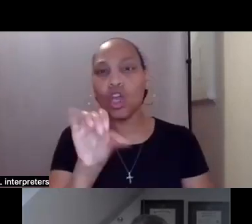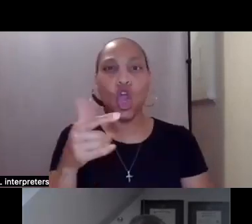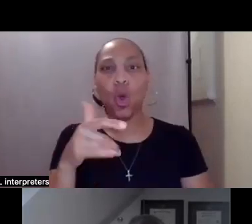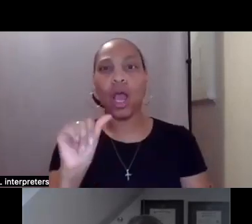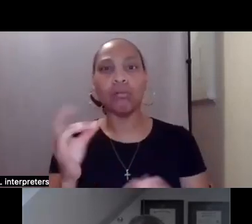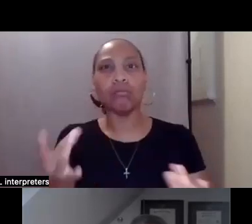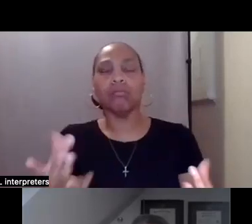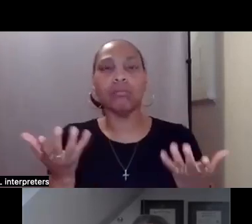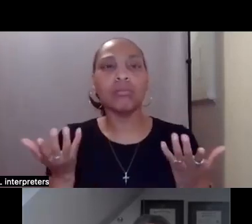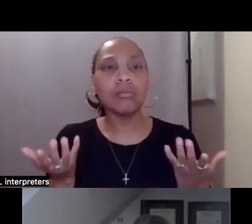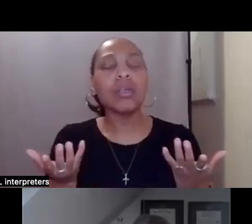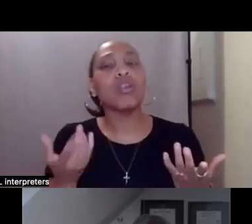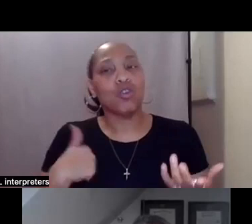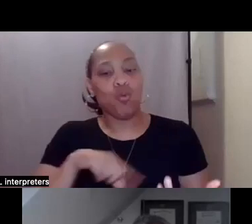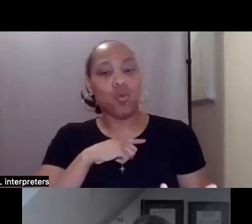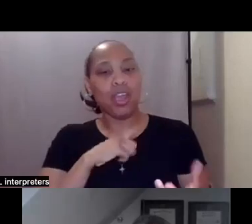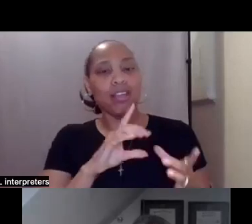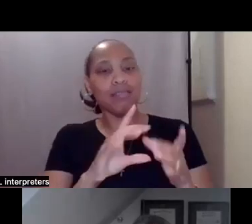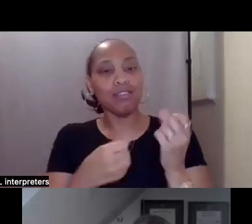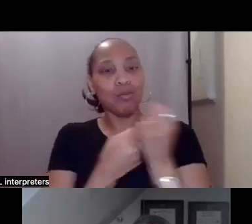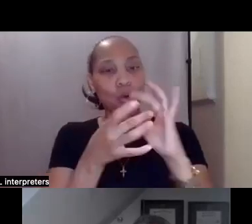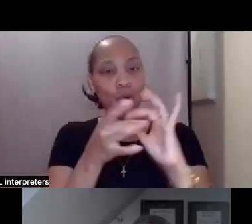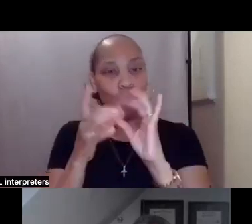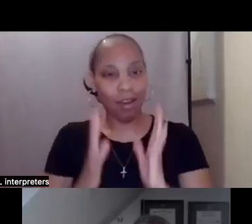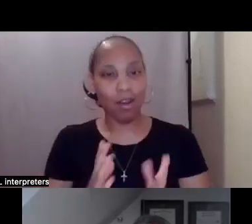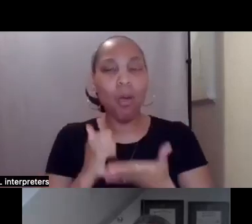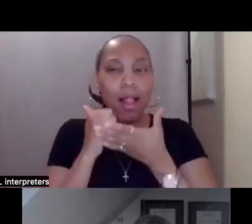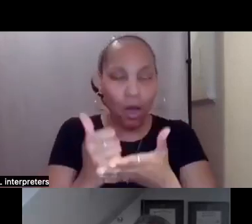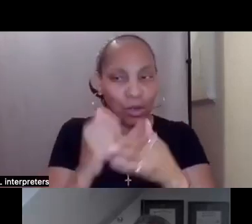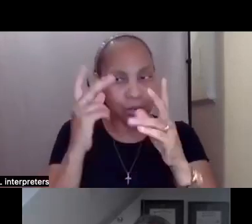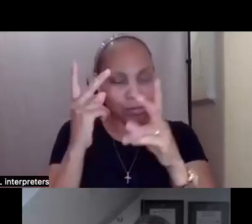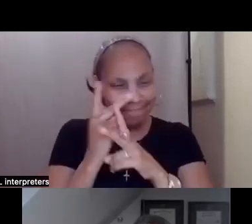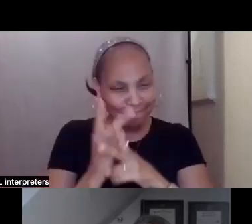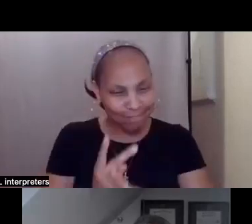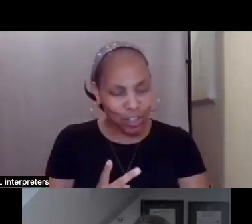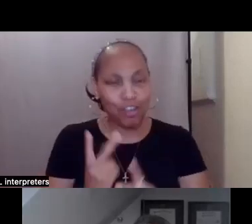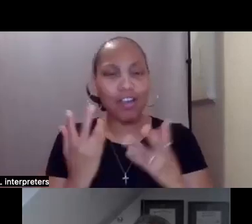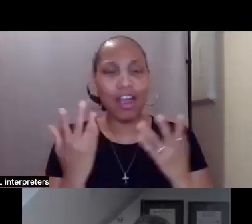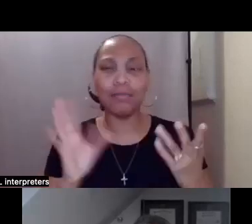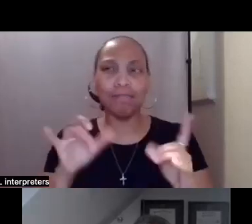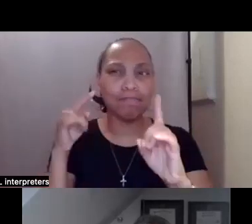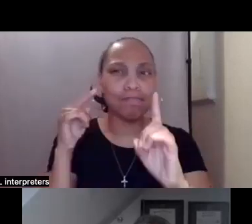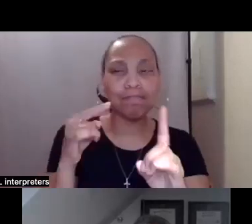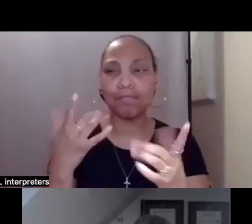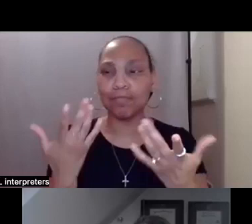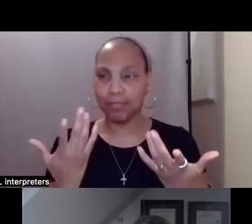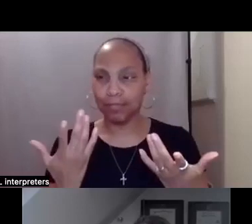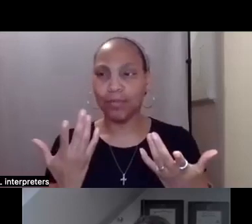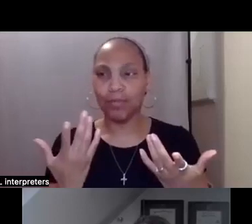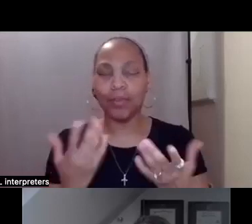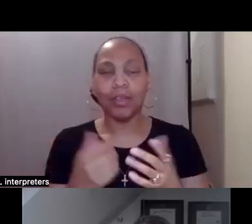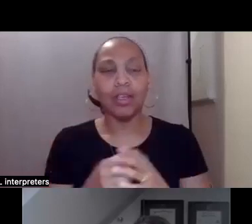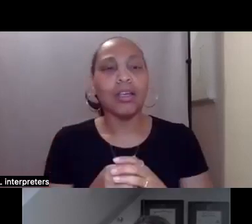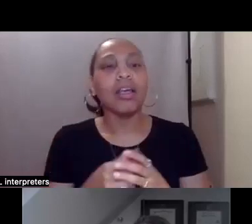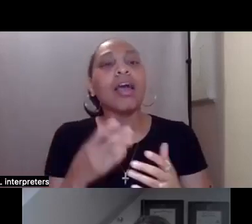pick that apart and take it step by step. And really, with all of the panelists that are here,